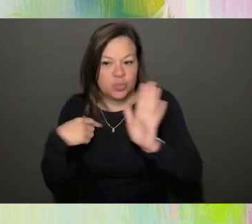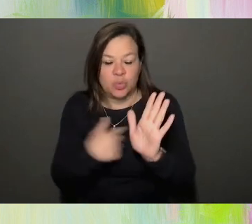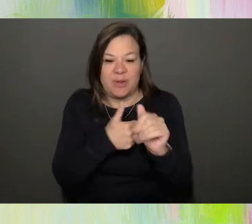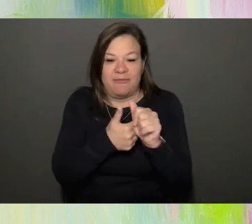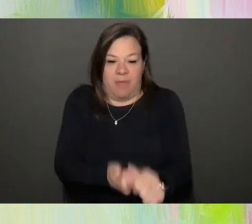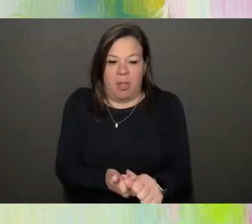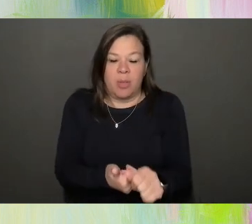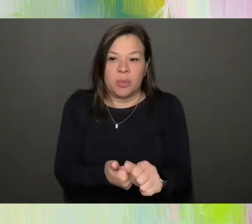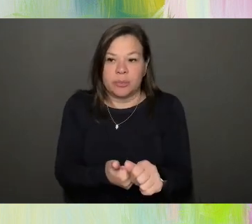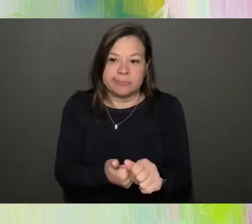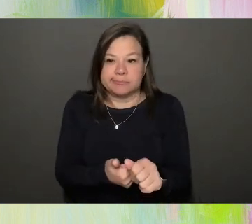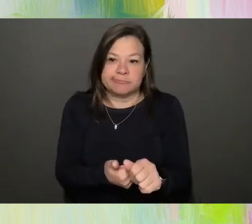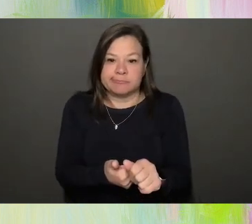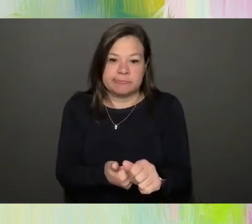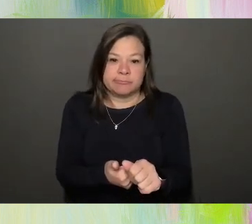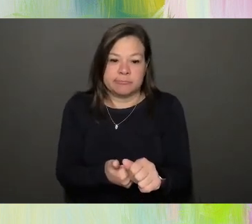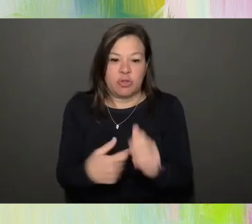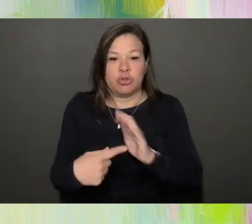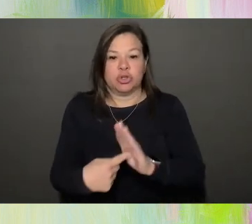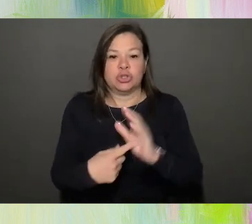show method.